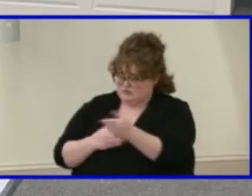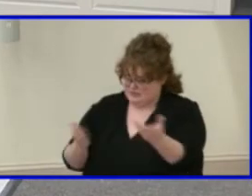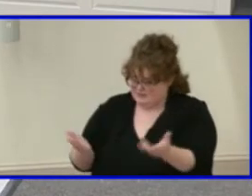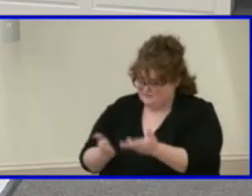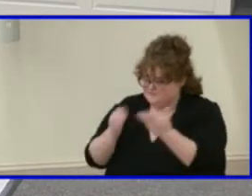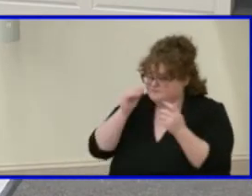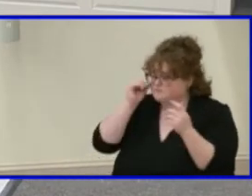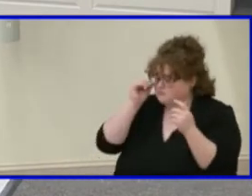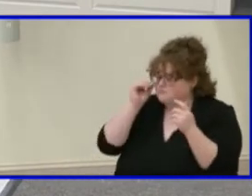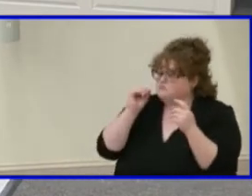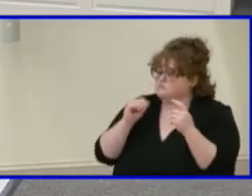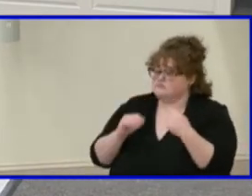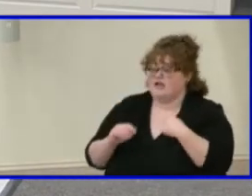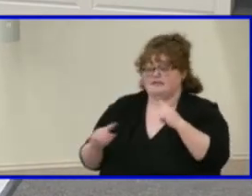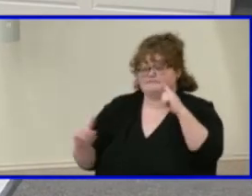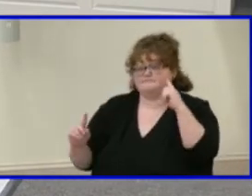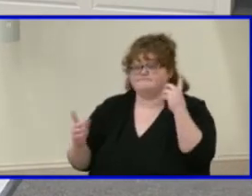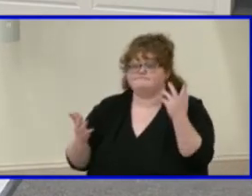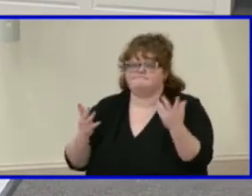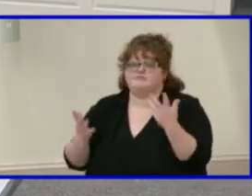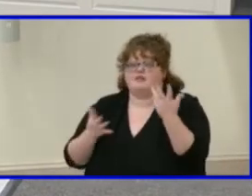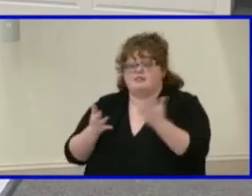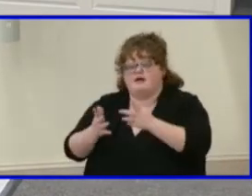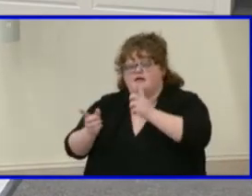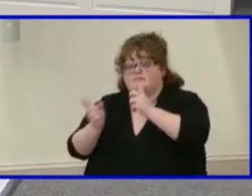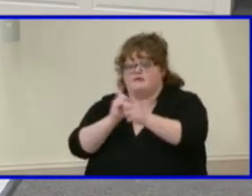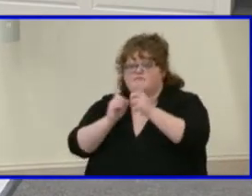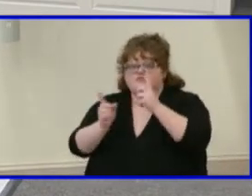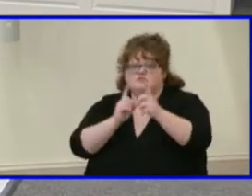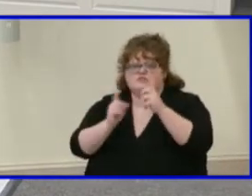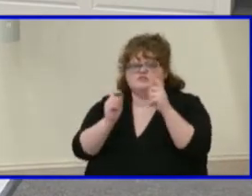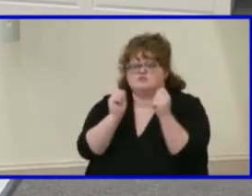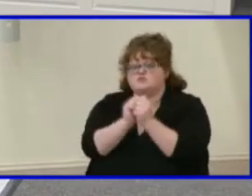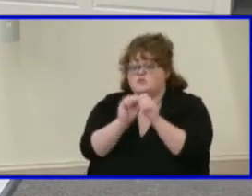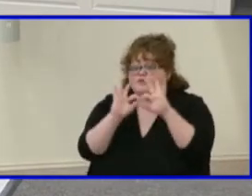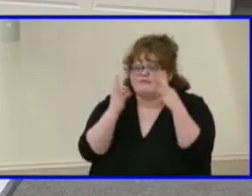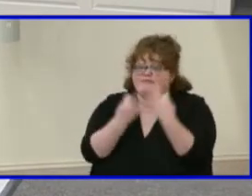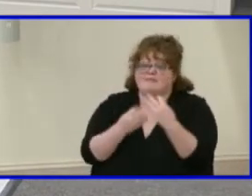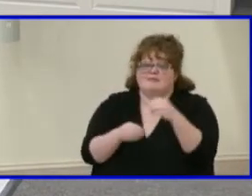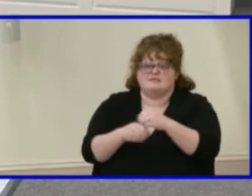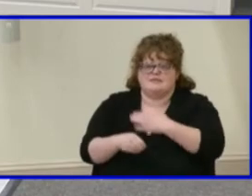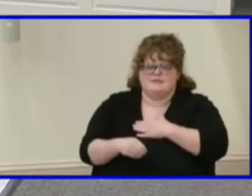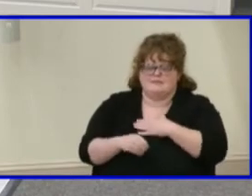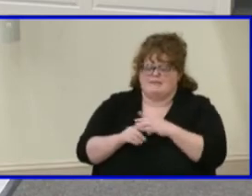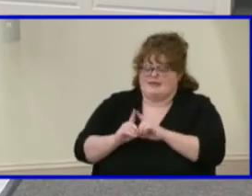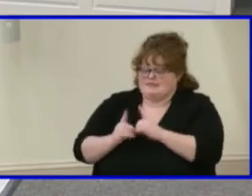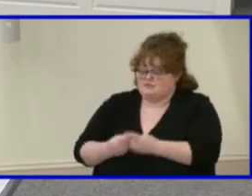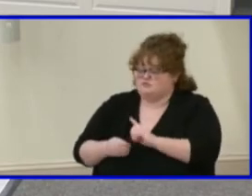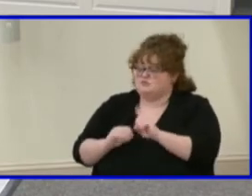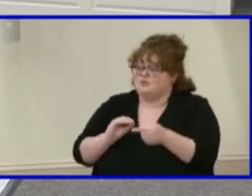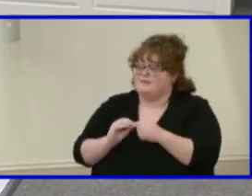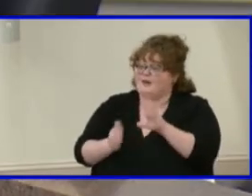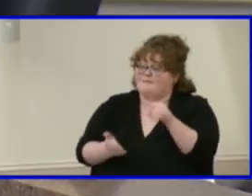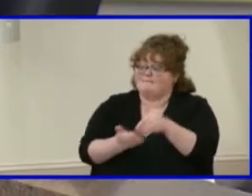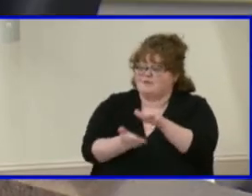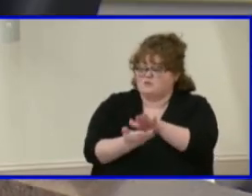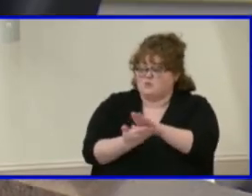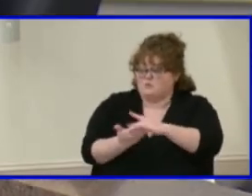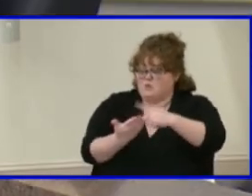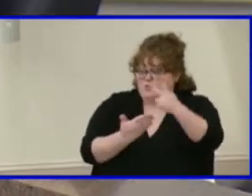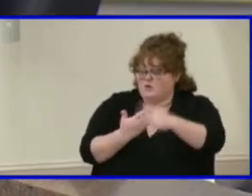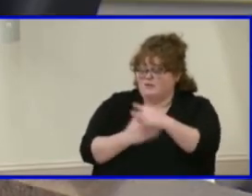I, I, I've been hearing it. I've had been having a lot of conversations with families in my district about middle school IB programs. And